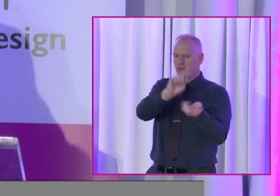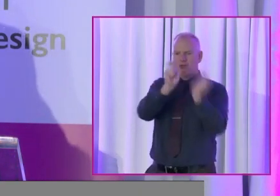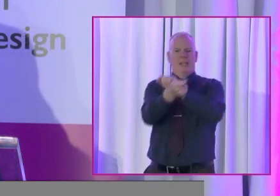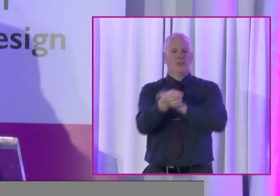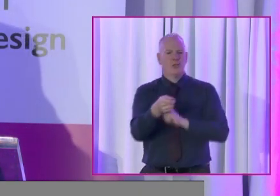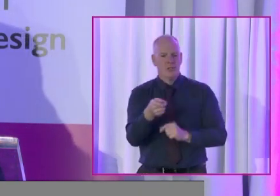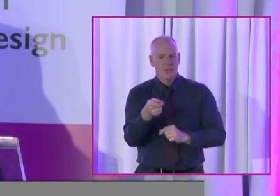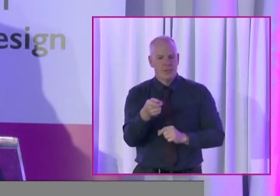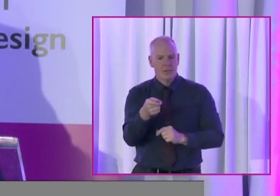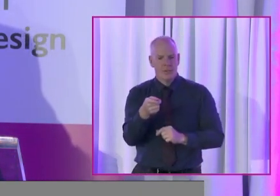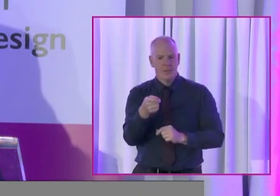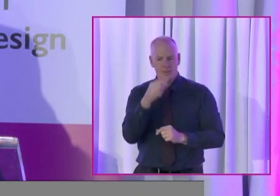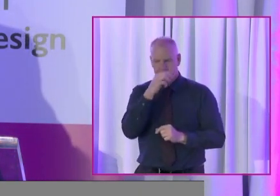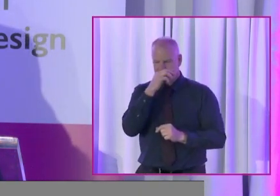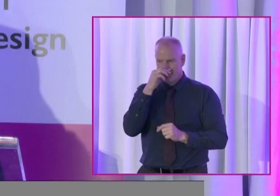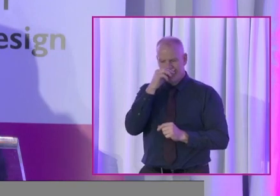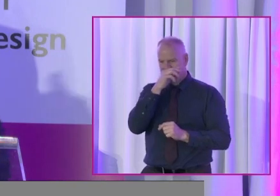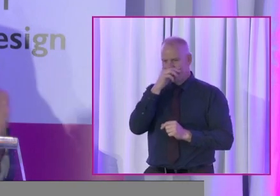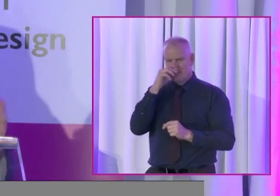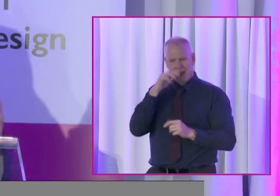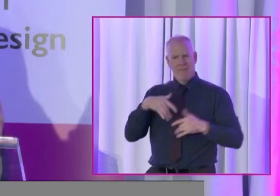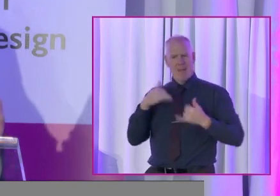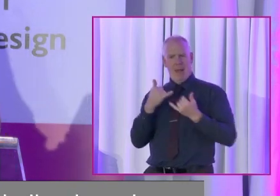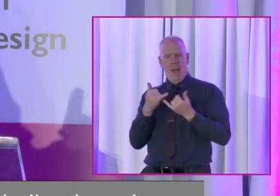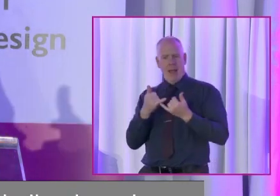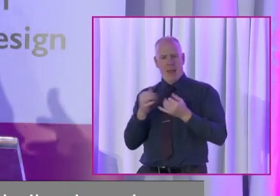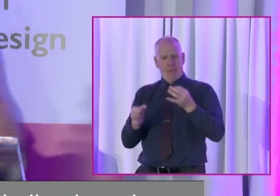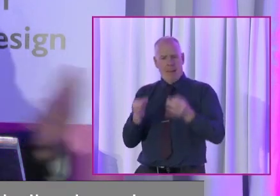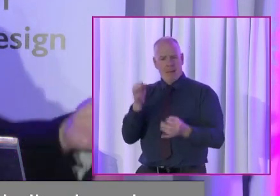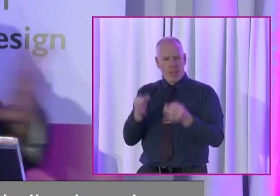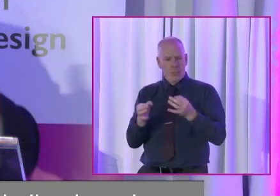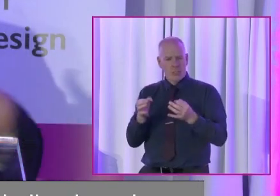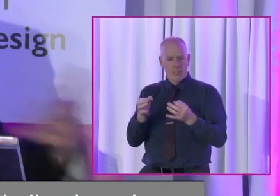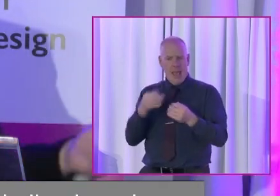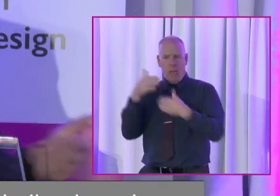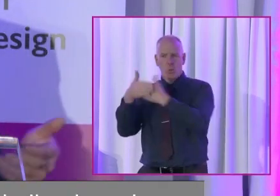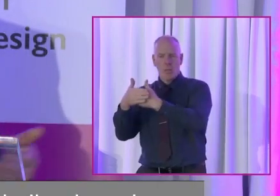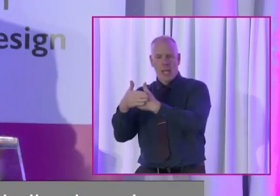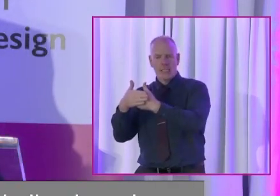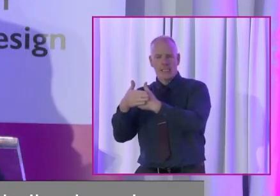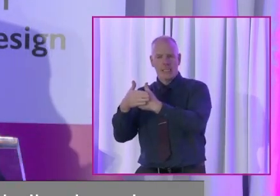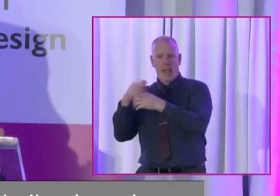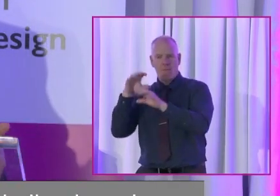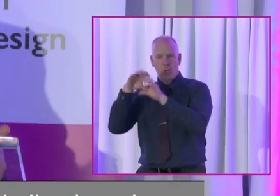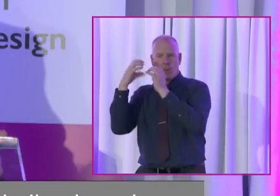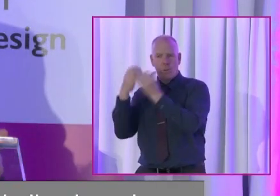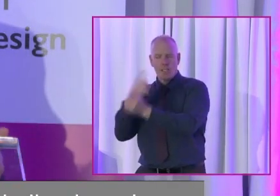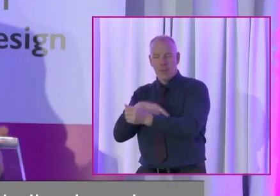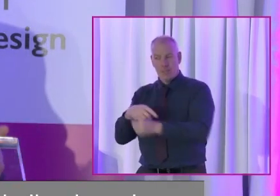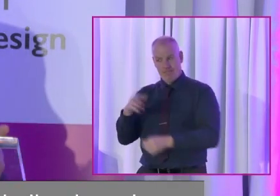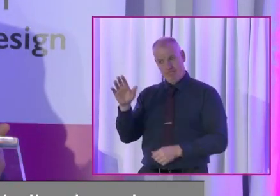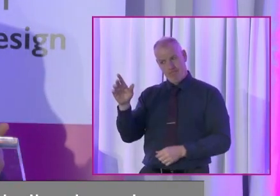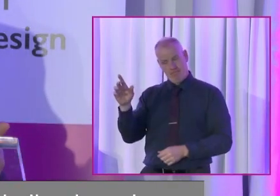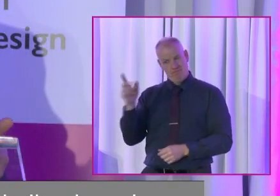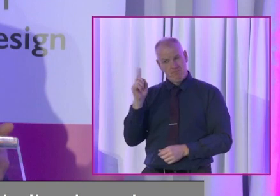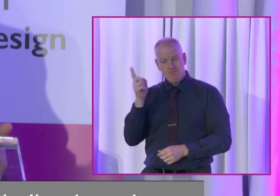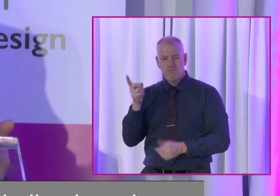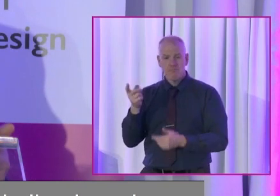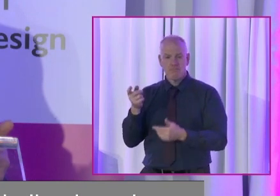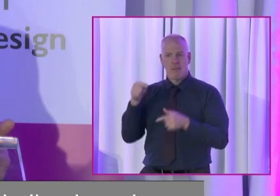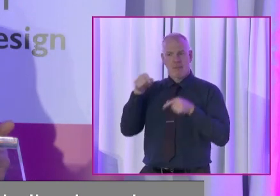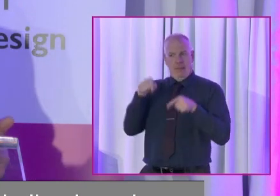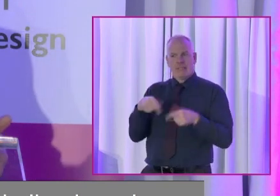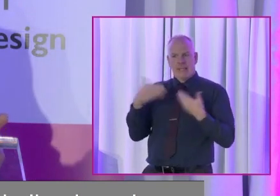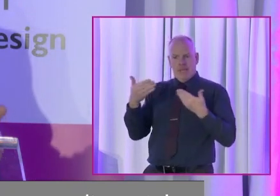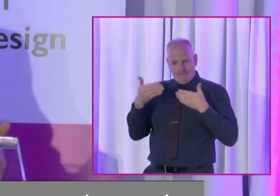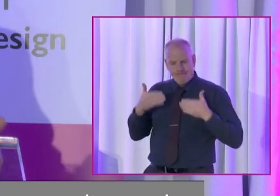So, you know, I would say politicians from outside of our community, you know, watch out. Because this is a